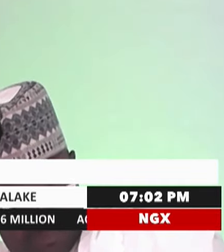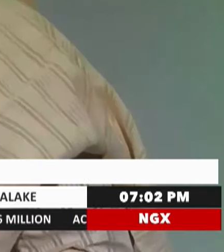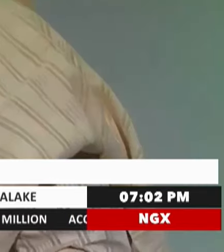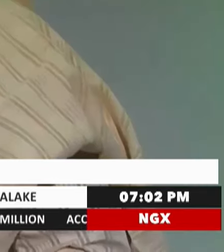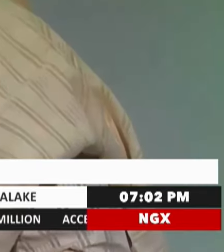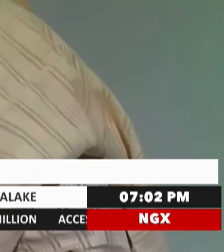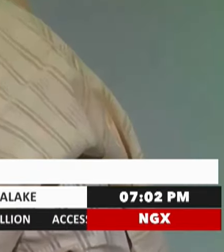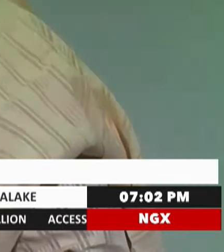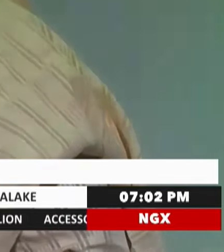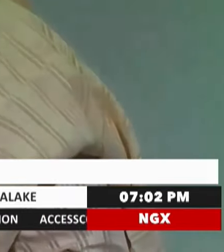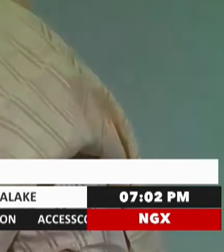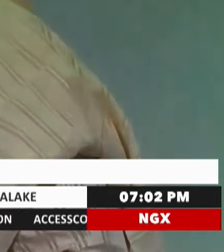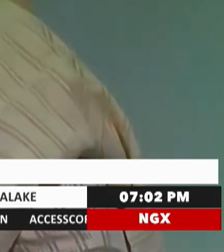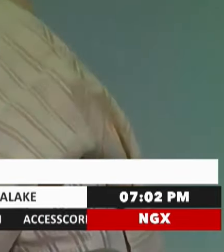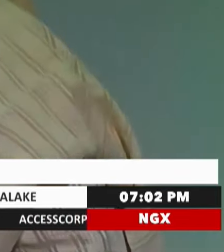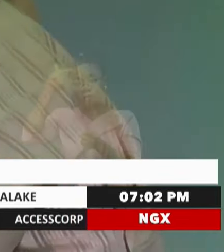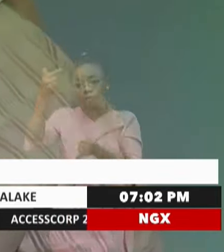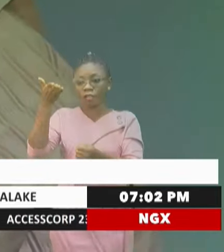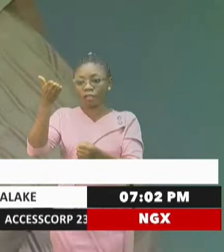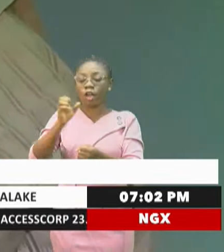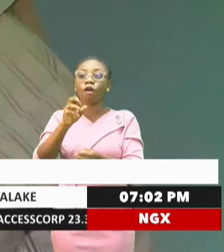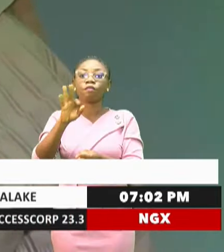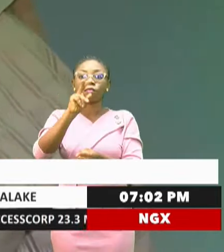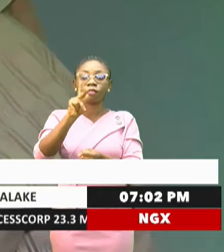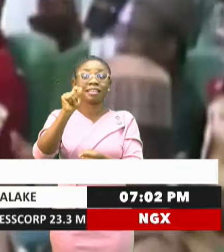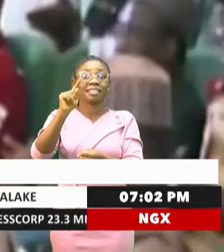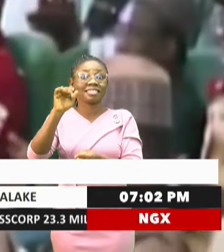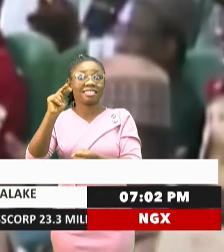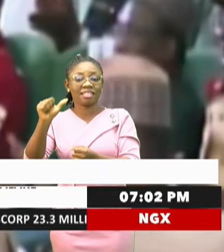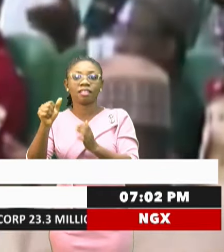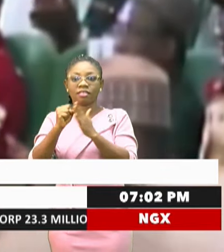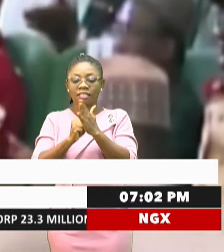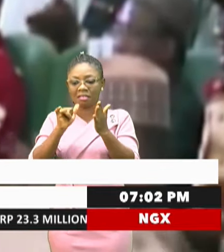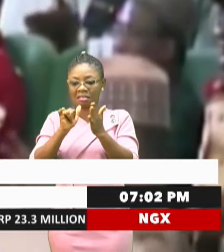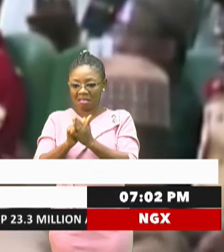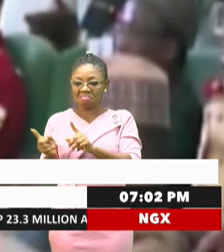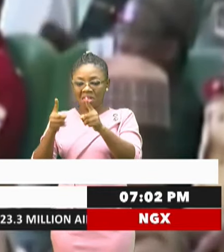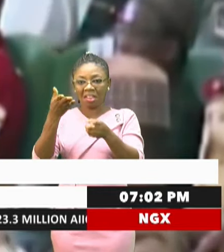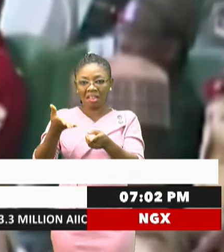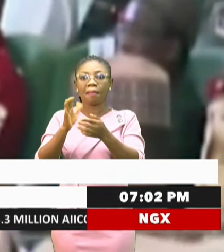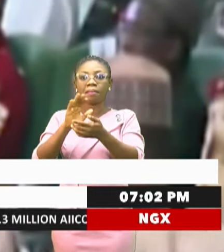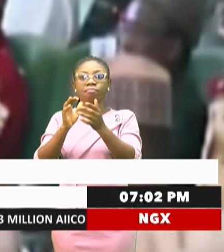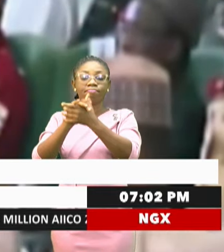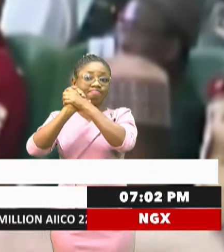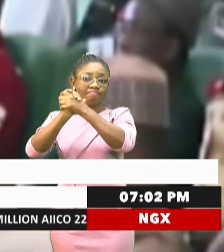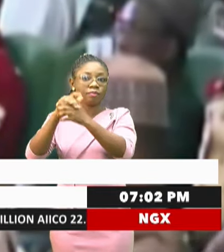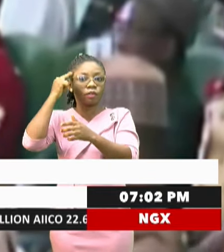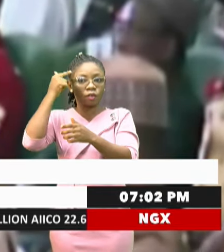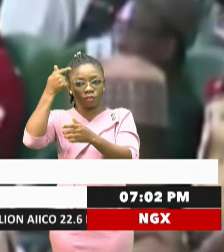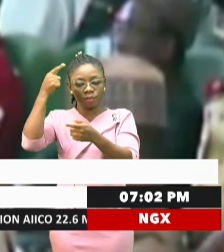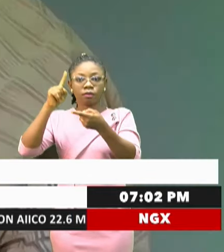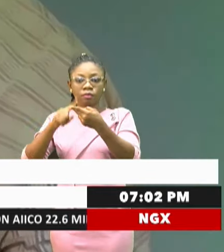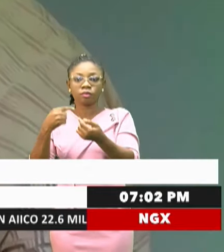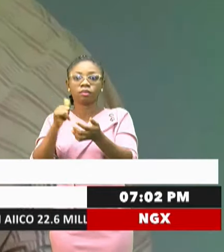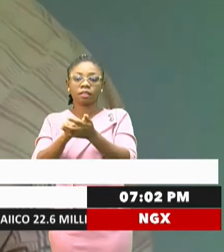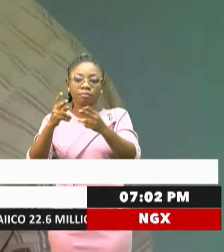Governor Duko Umarara of Katsina State, who hosted the summit, praised the federal government's commitment to regional security.